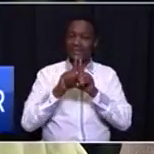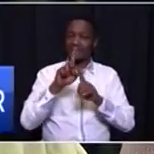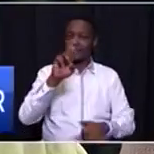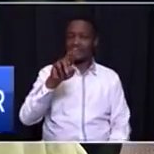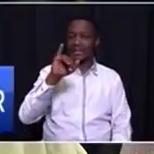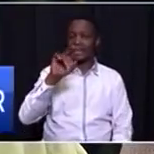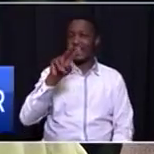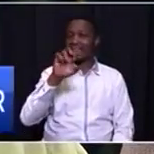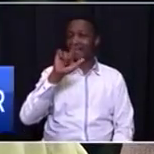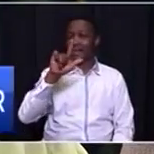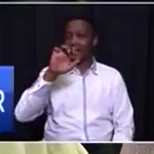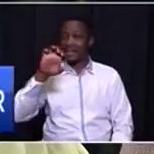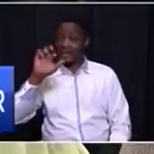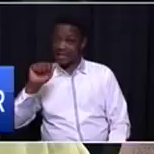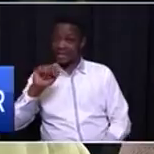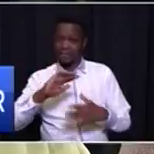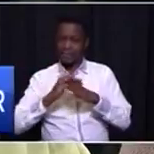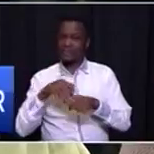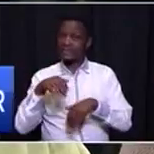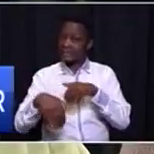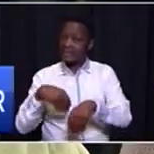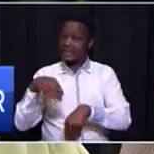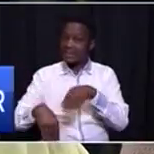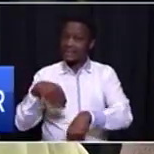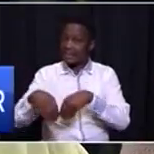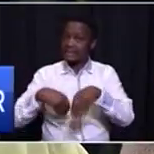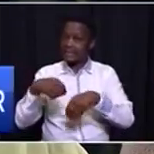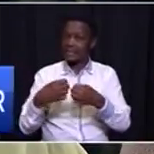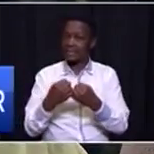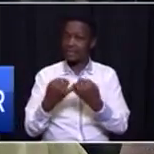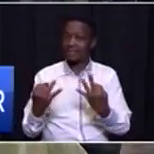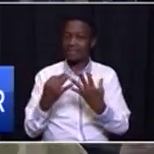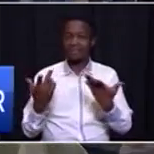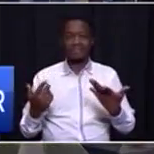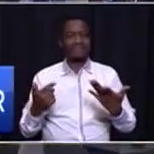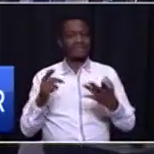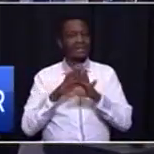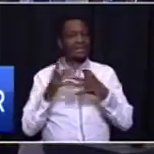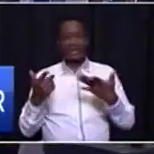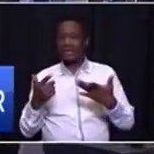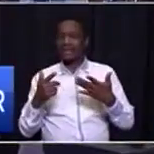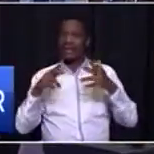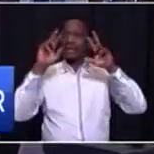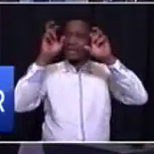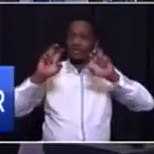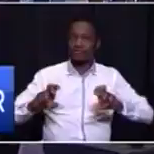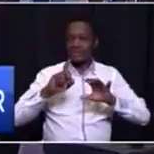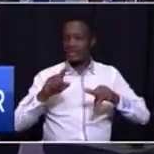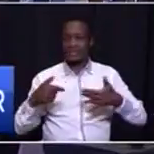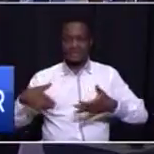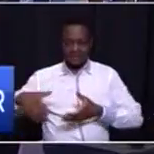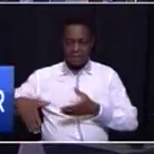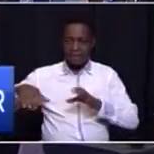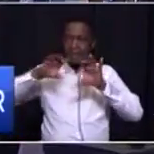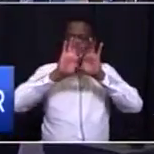serious threats face them because there's digging and digging and digging. The gas pipelines that are running and our other, including